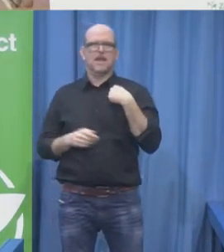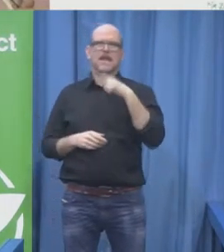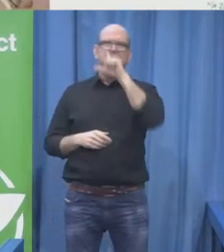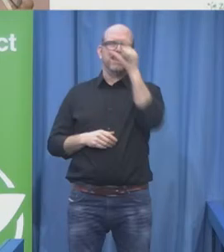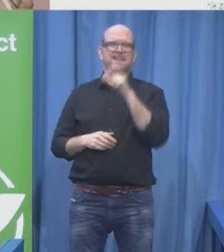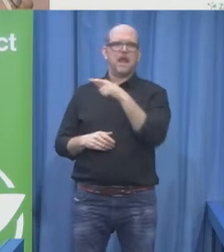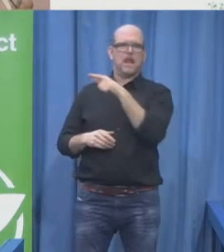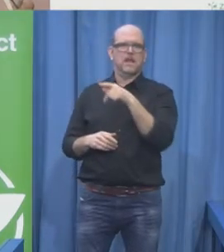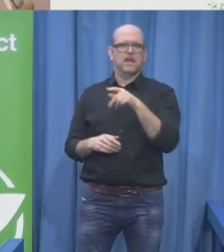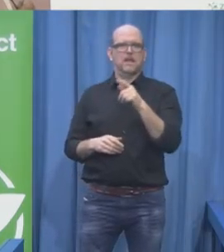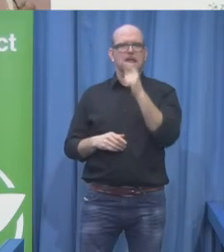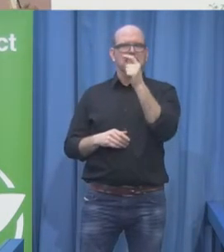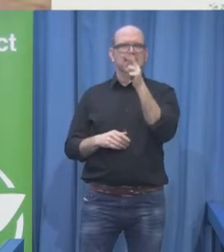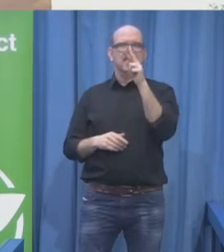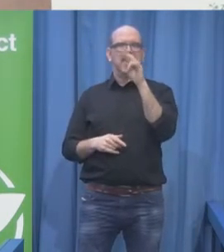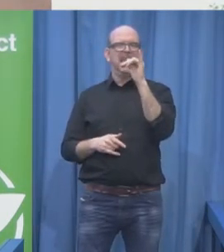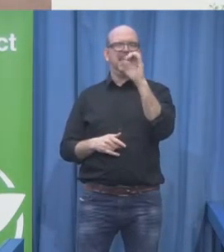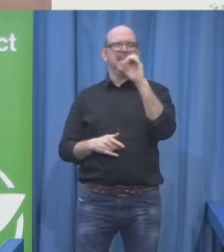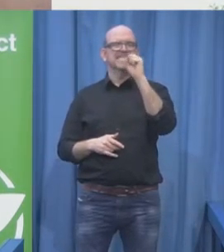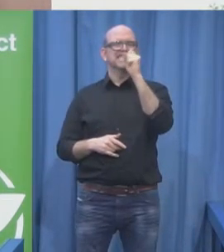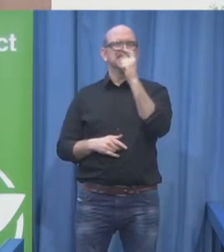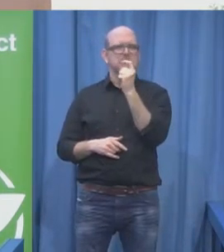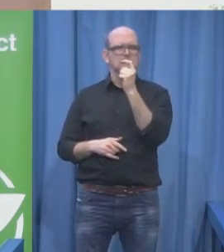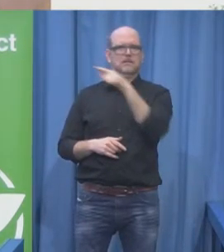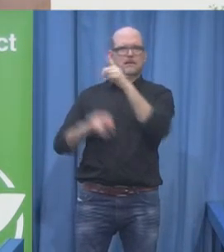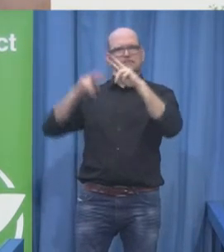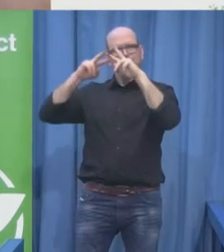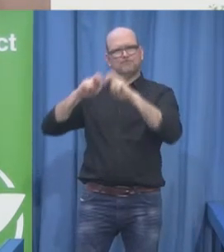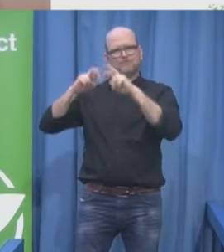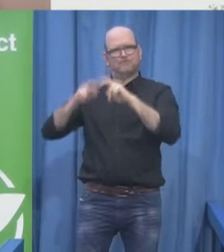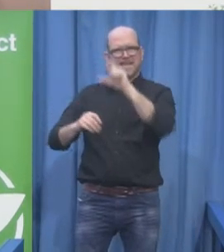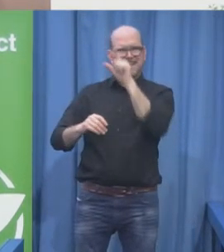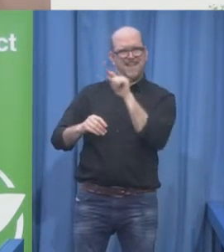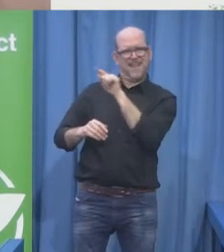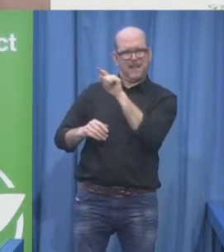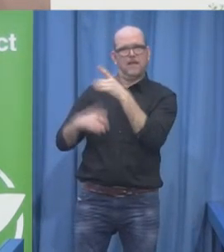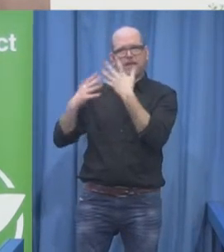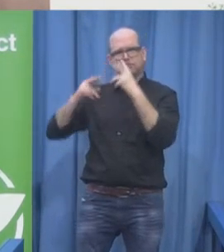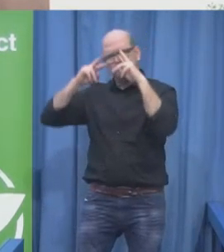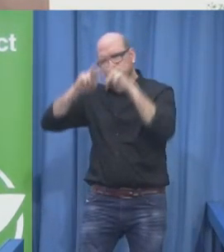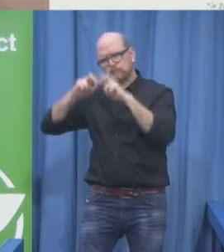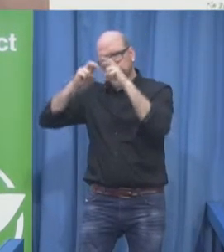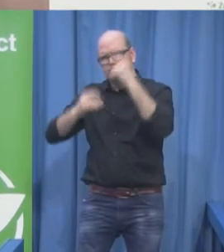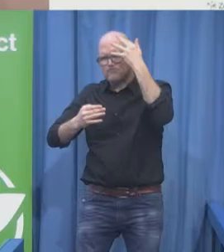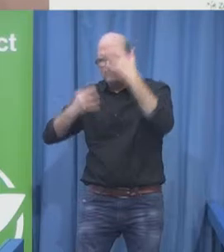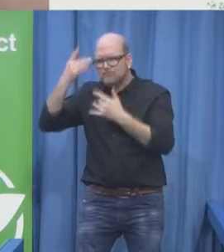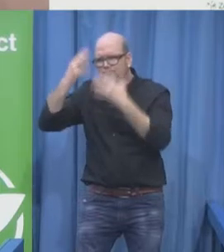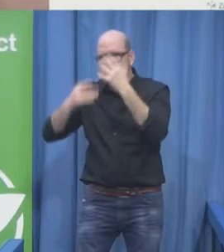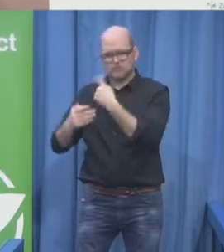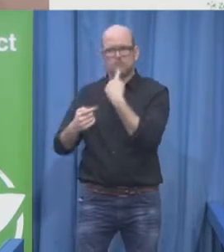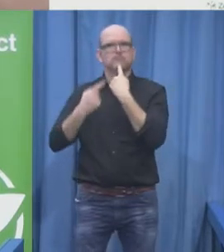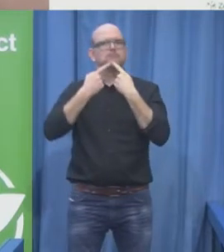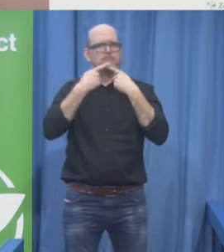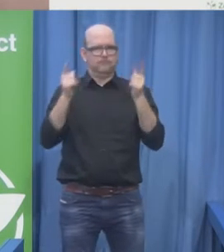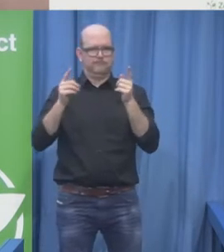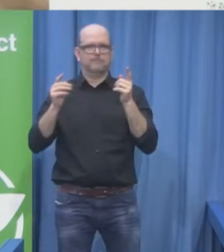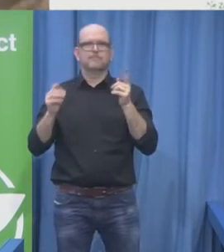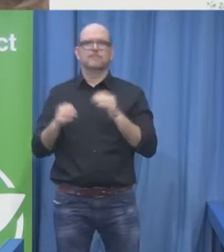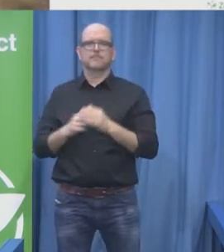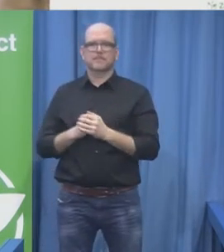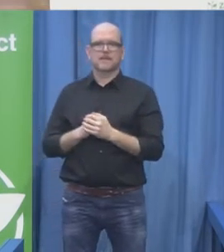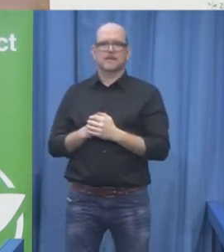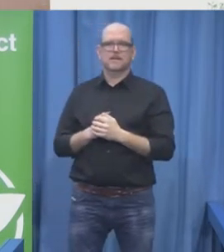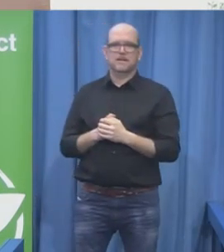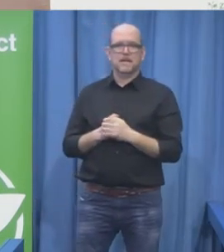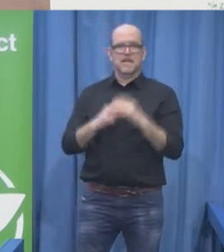fascism. So there are many, many, many steps. And I became paraplegic due to a cancer when I was six years old. I